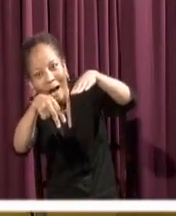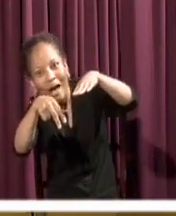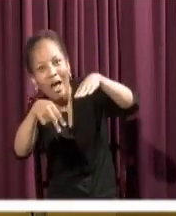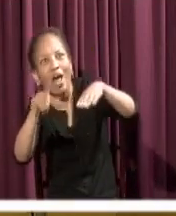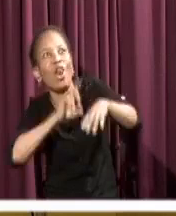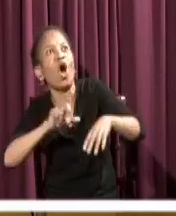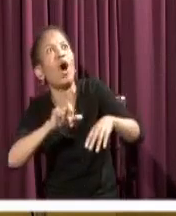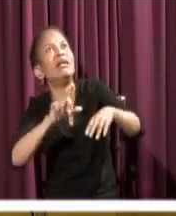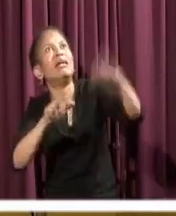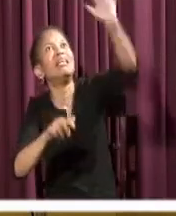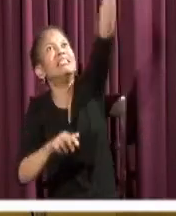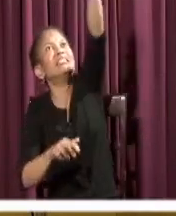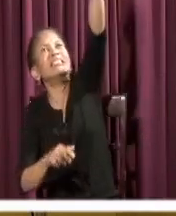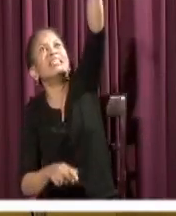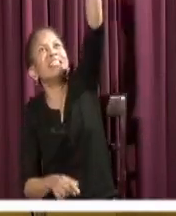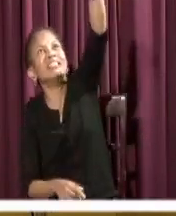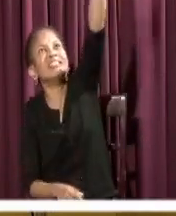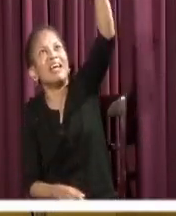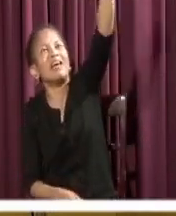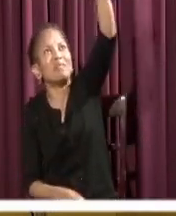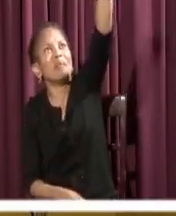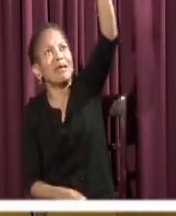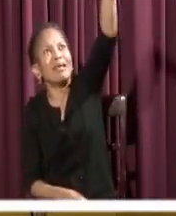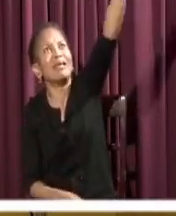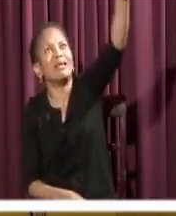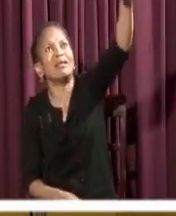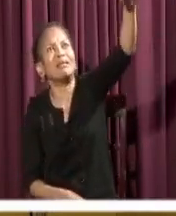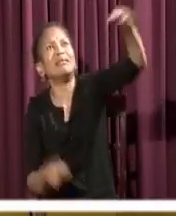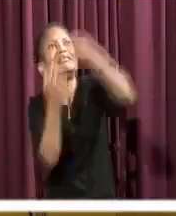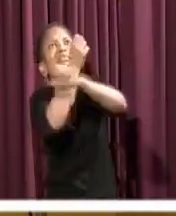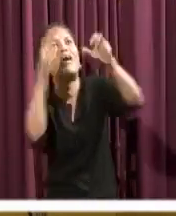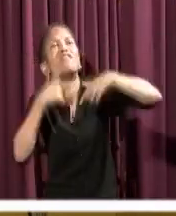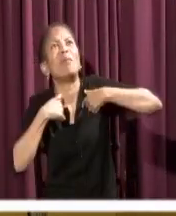Lord, save me. Lord, me.